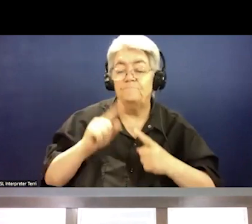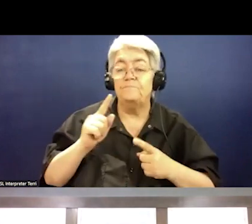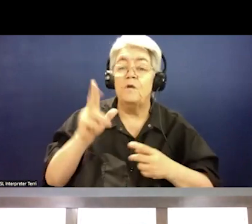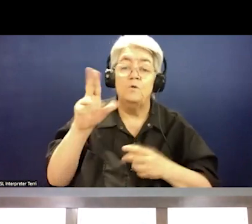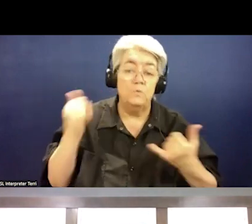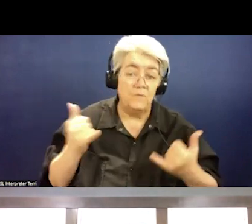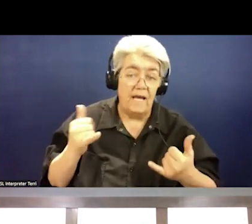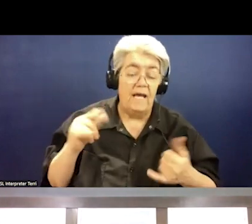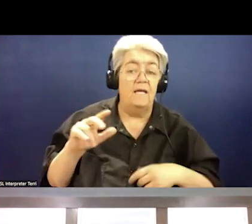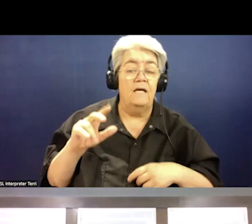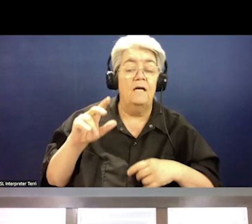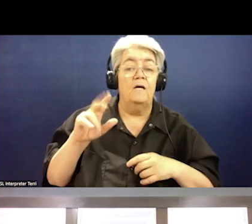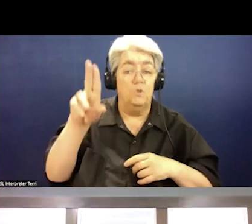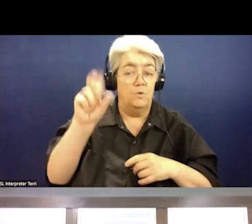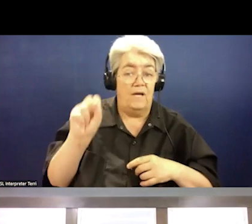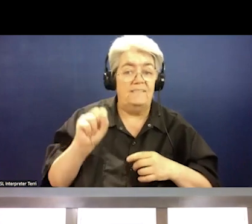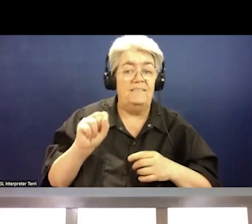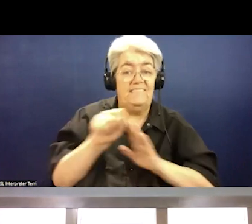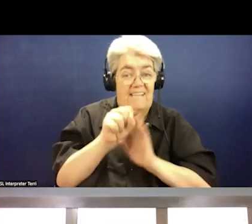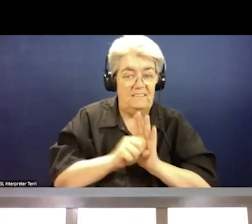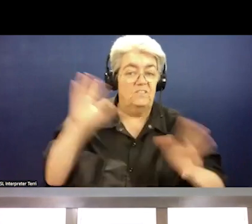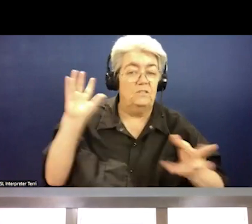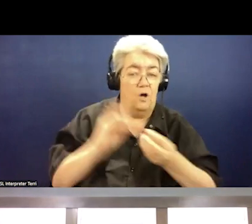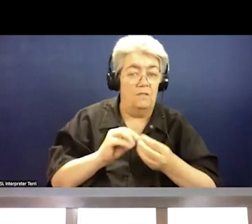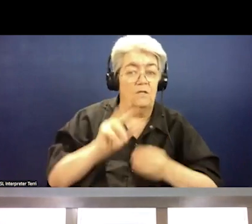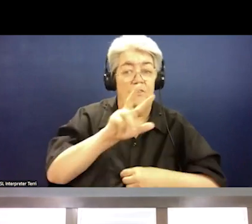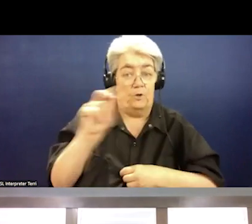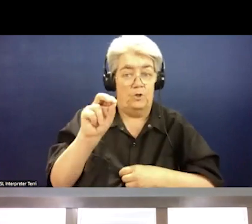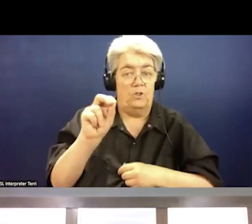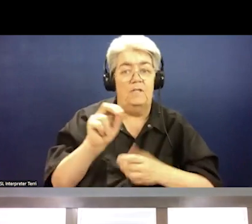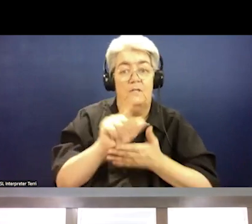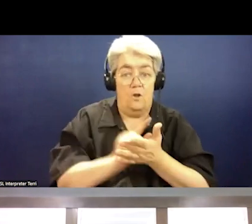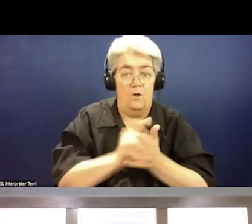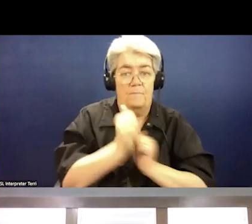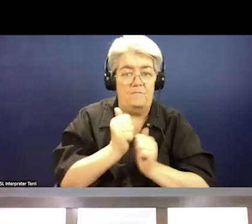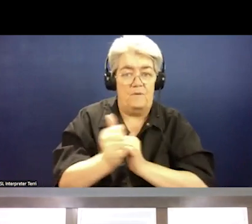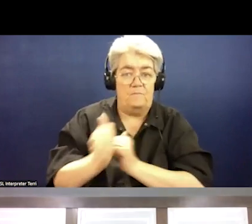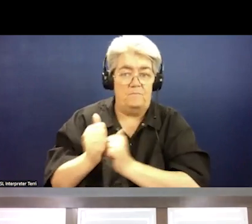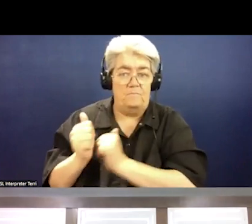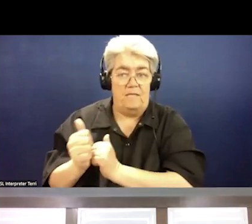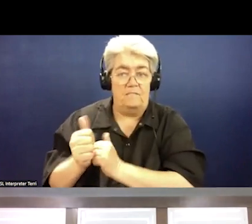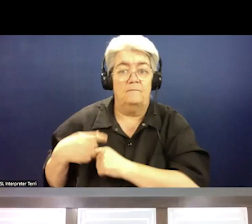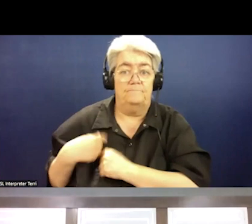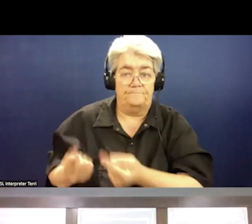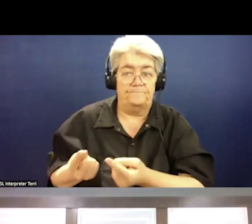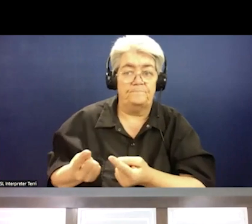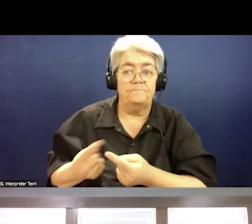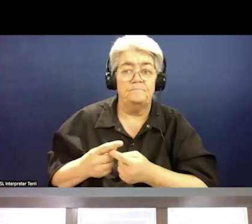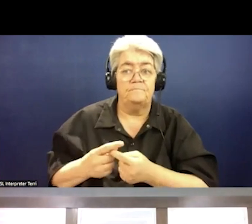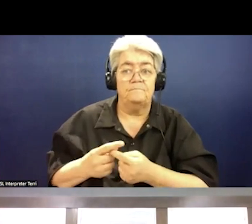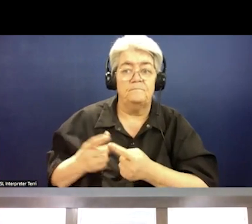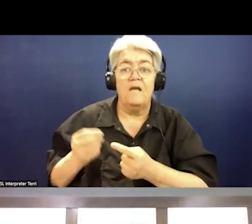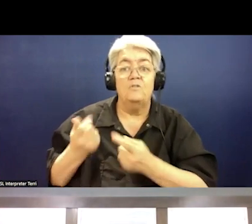the country have, uh, enacted or tried to enact a 988 bill, and only about five have